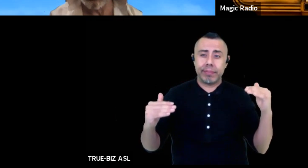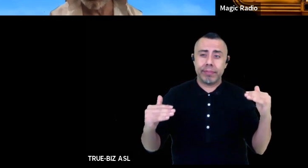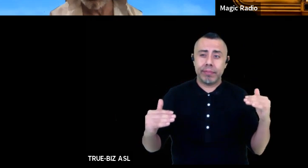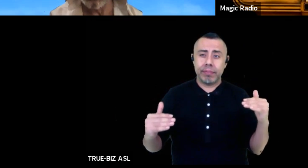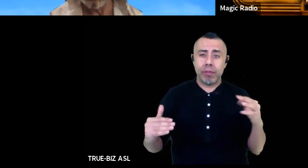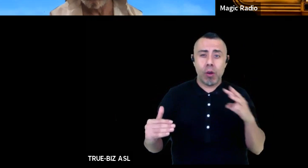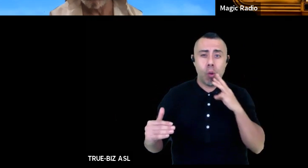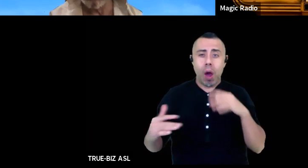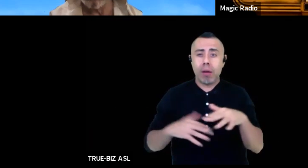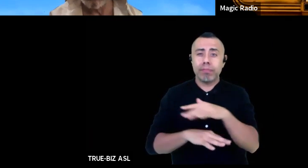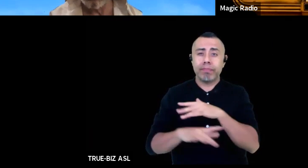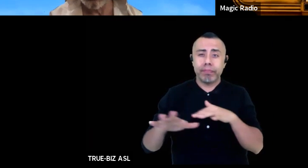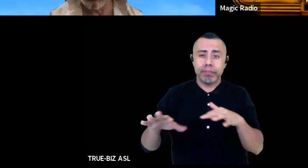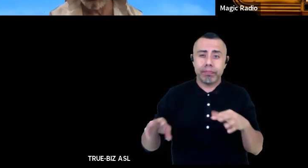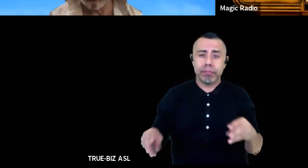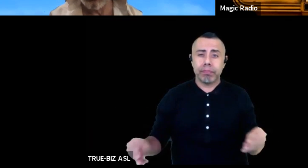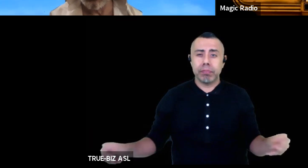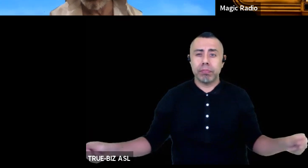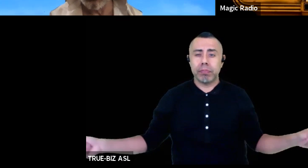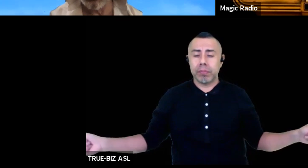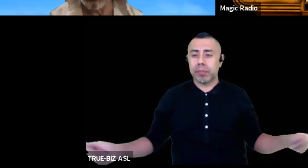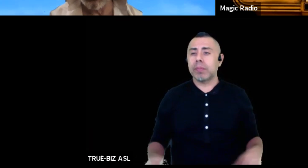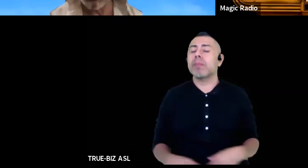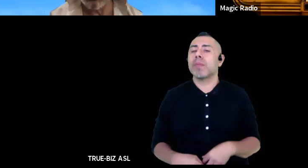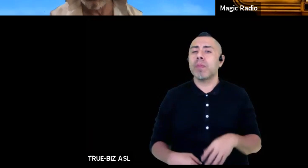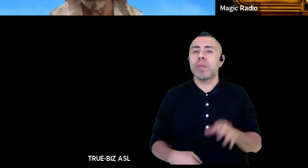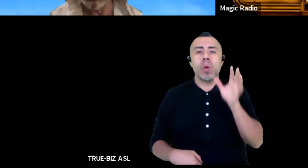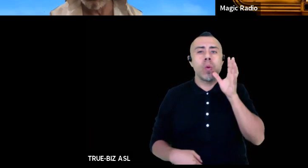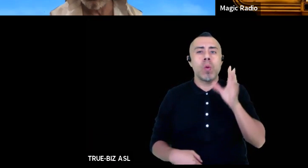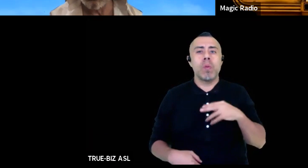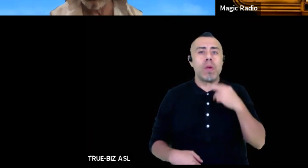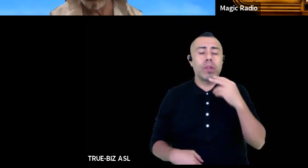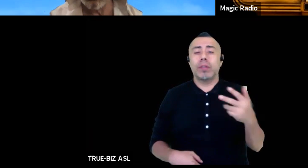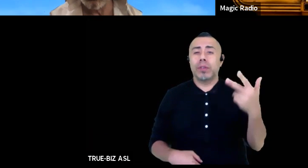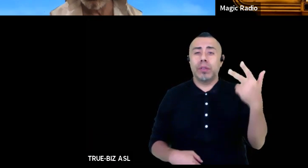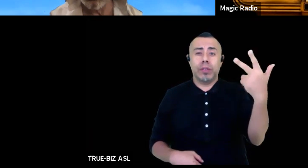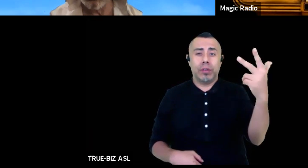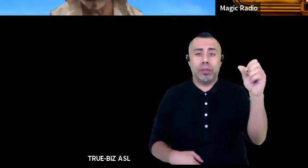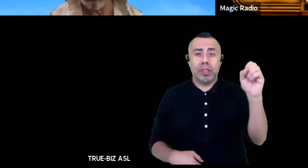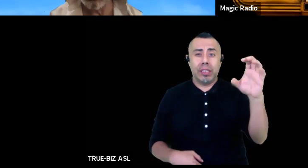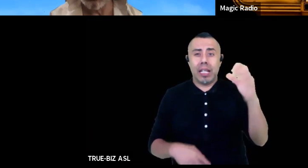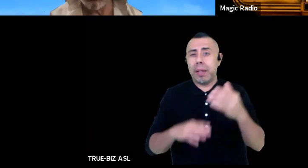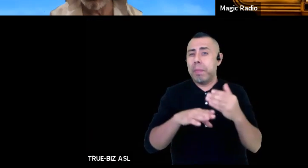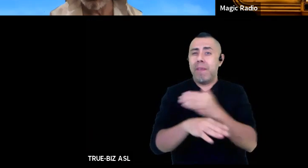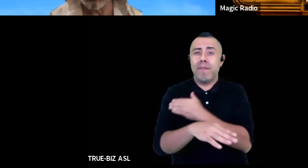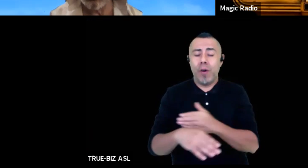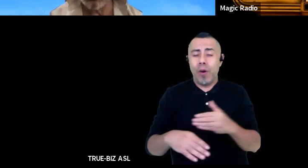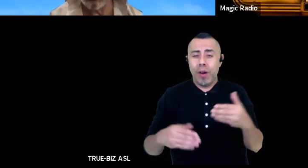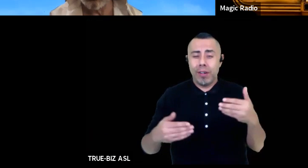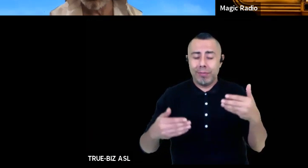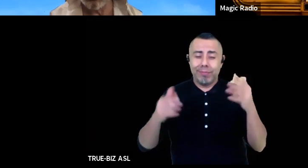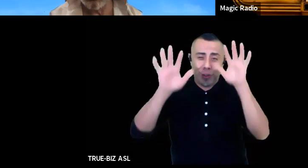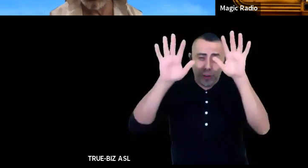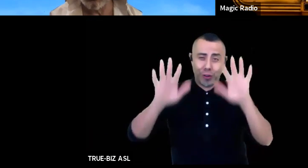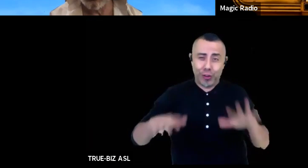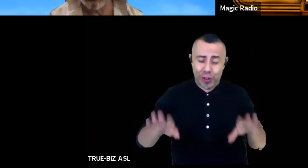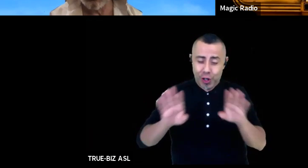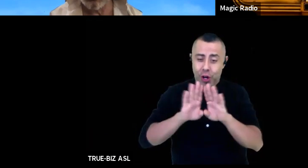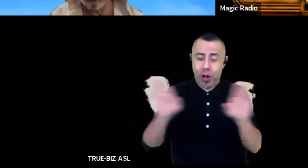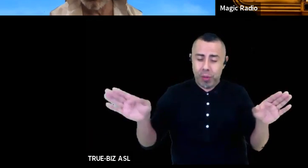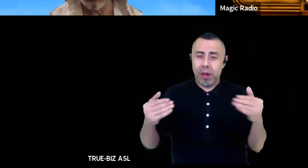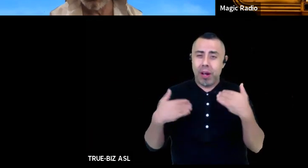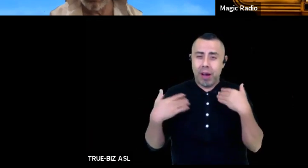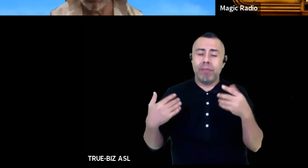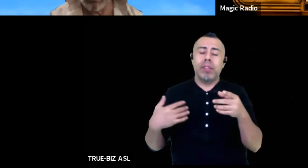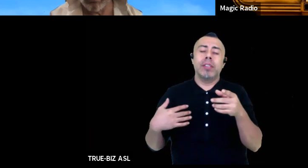for at least three solid seconds before the curtain rises we hear radio static at rise we see piotr sitting in